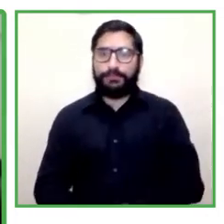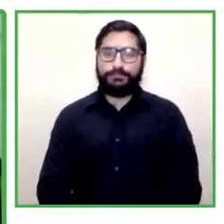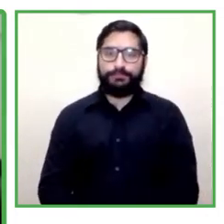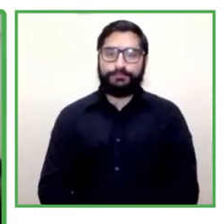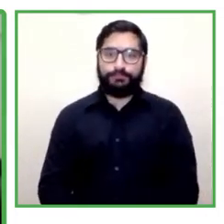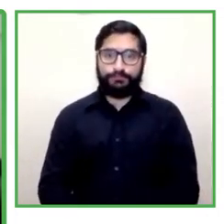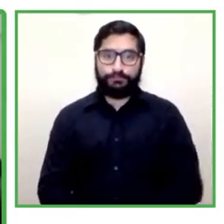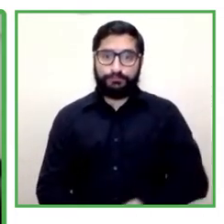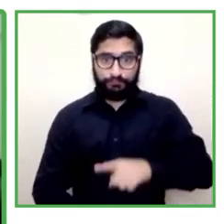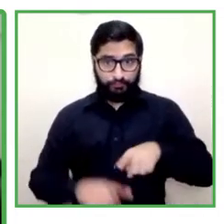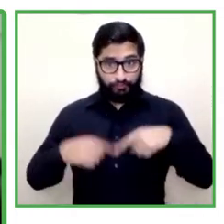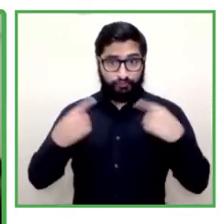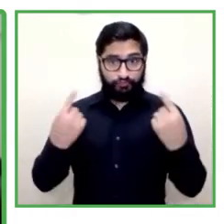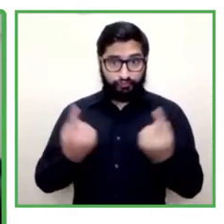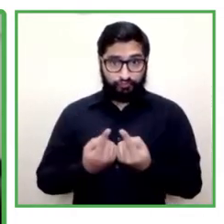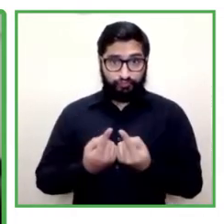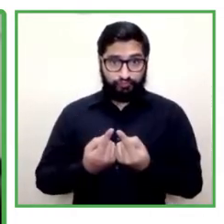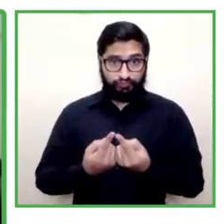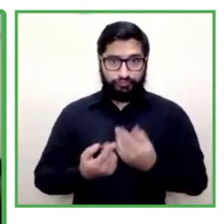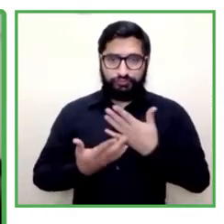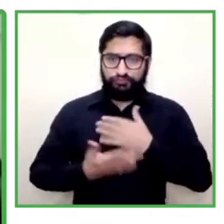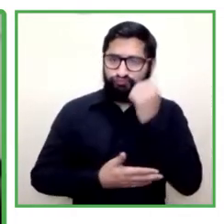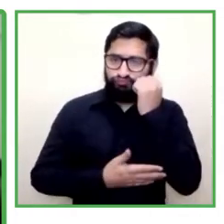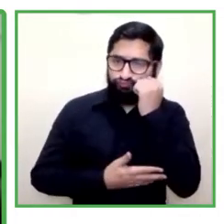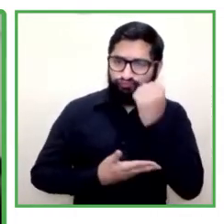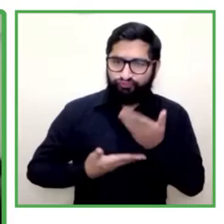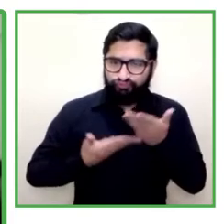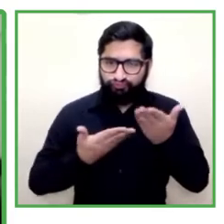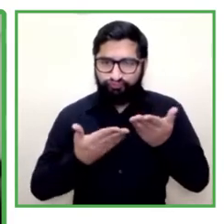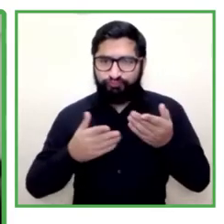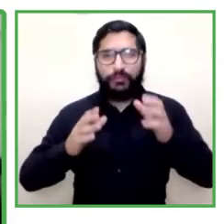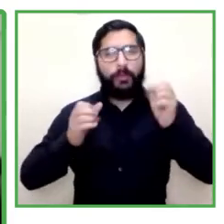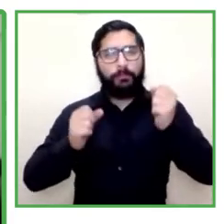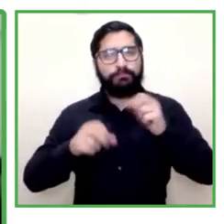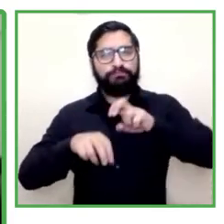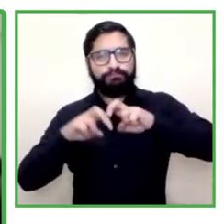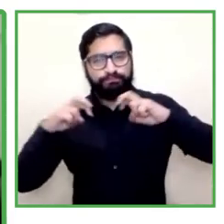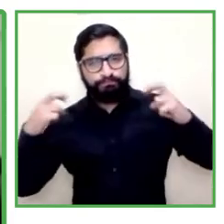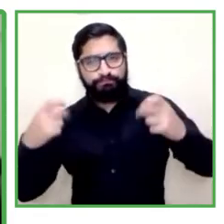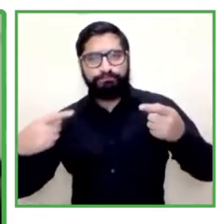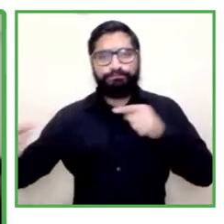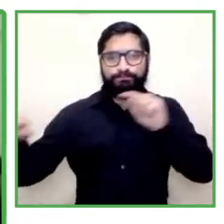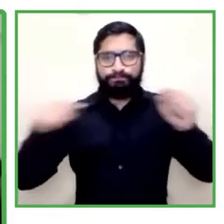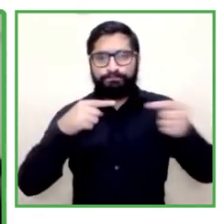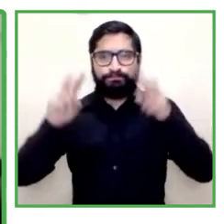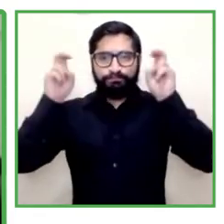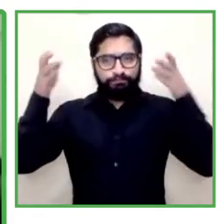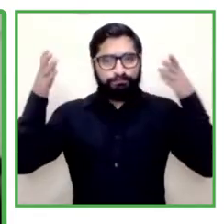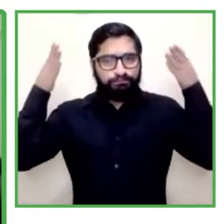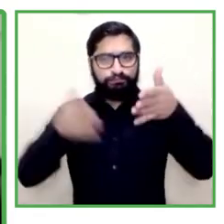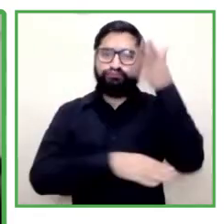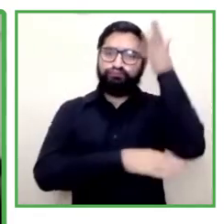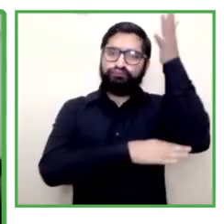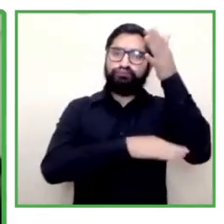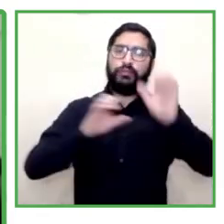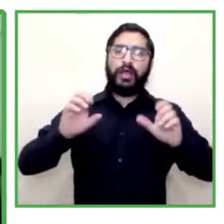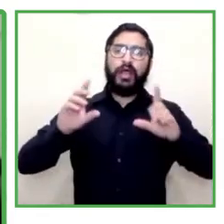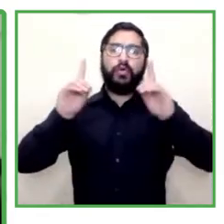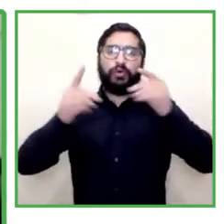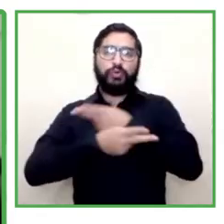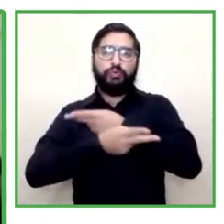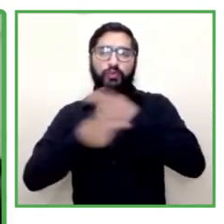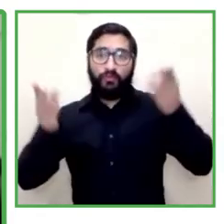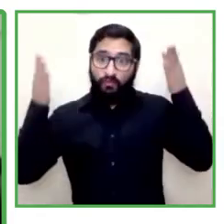we welcome you to this panel on public programs training and education for the employment of people with